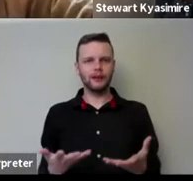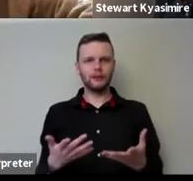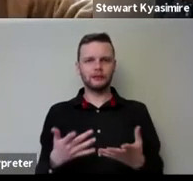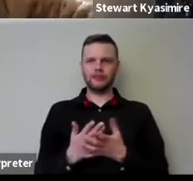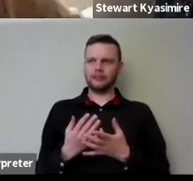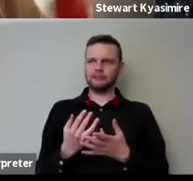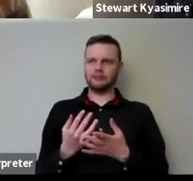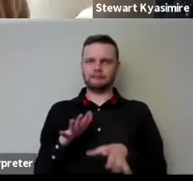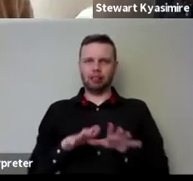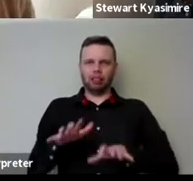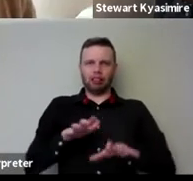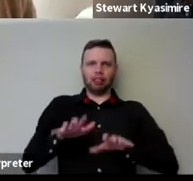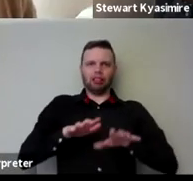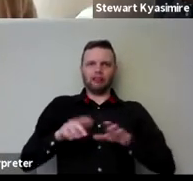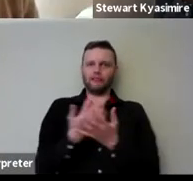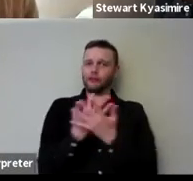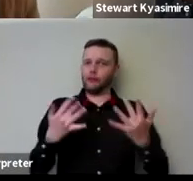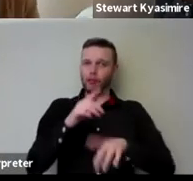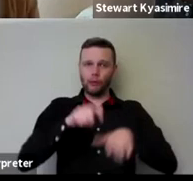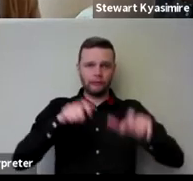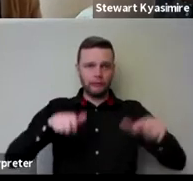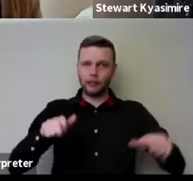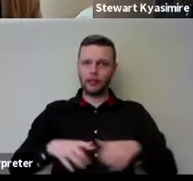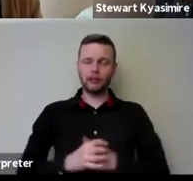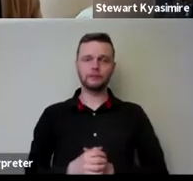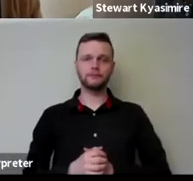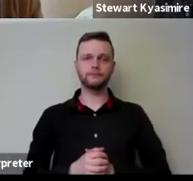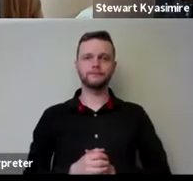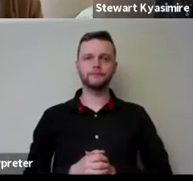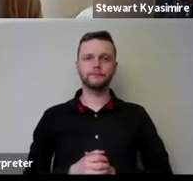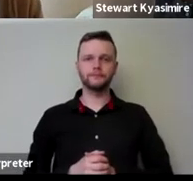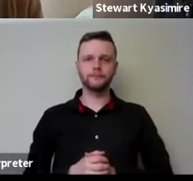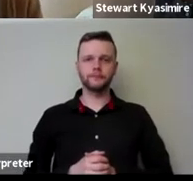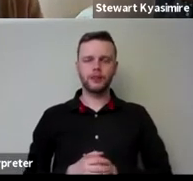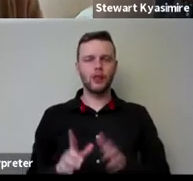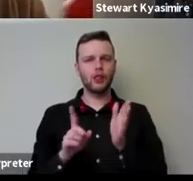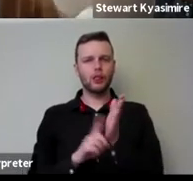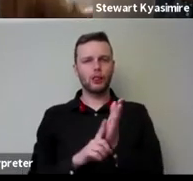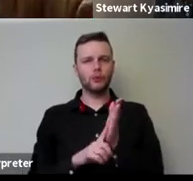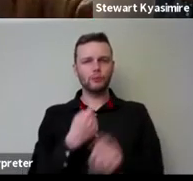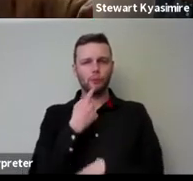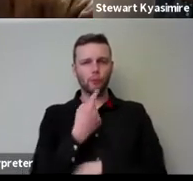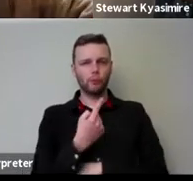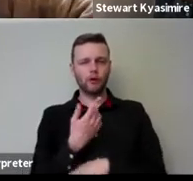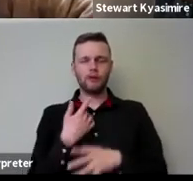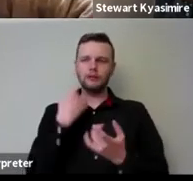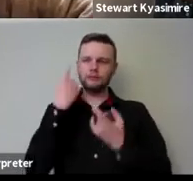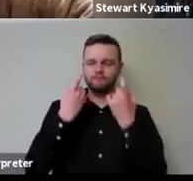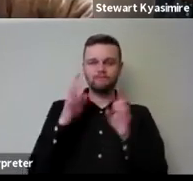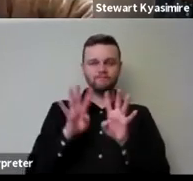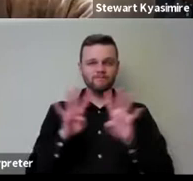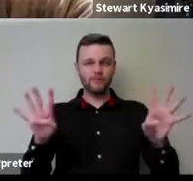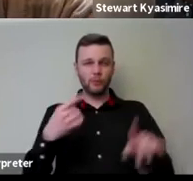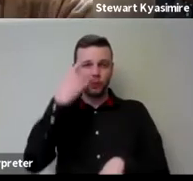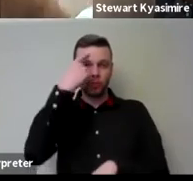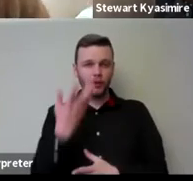discomfort i think for for many people at the moment and lucy's wondering whether any of the panel members might suggest how we